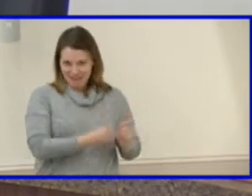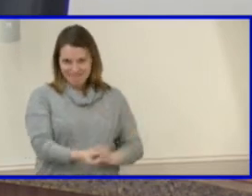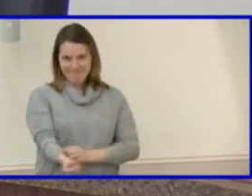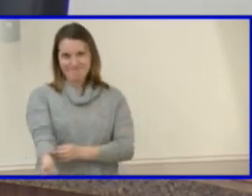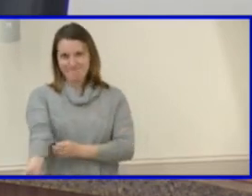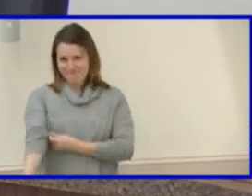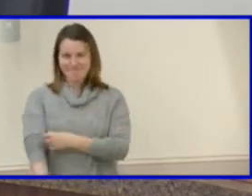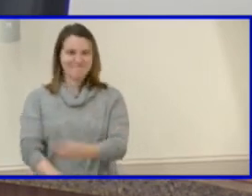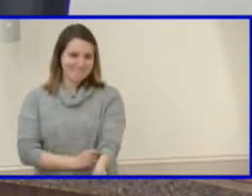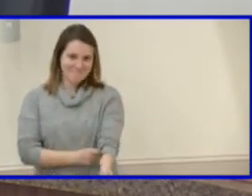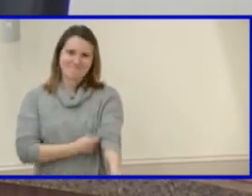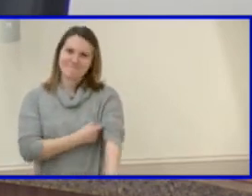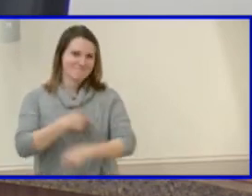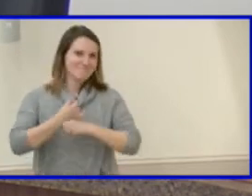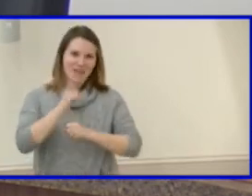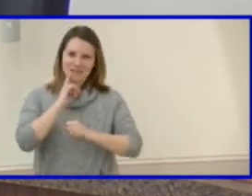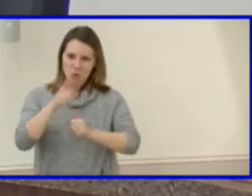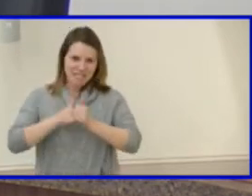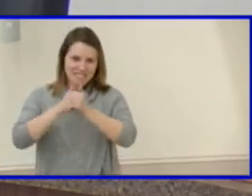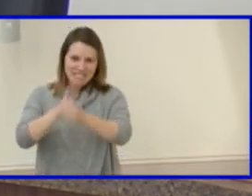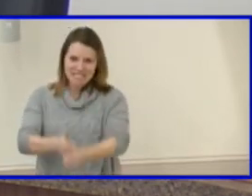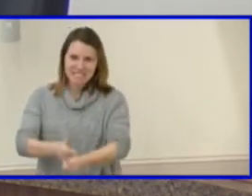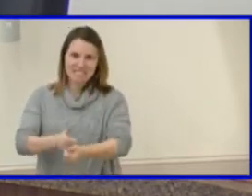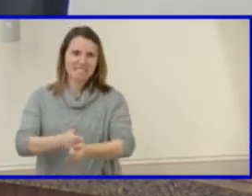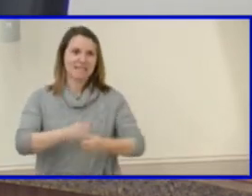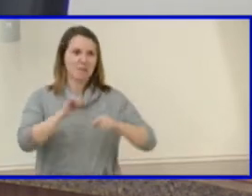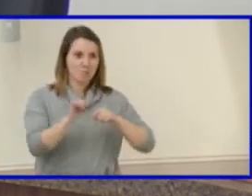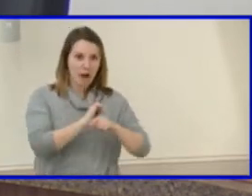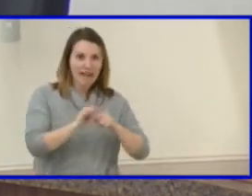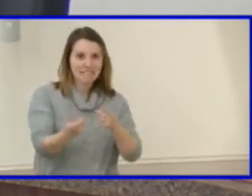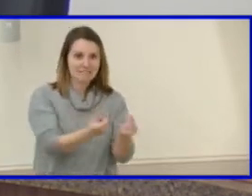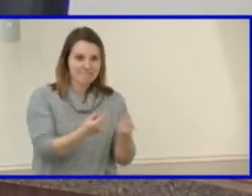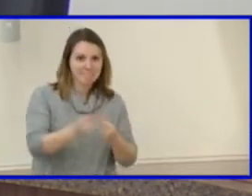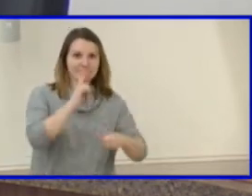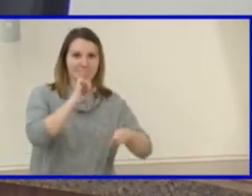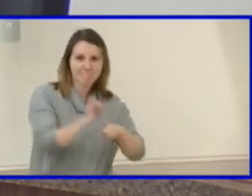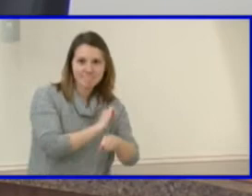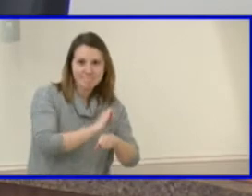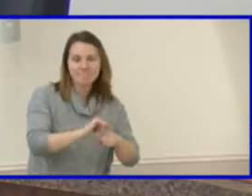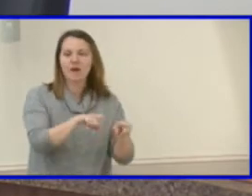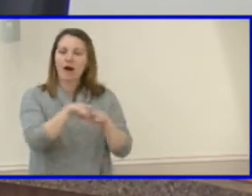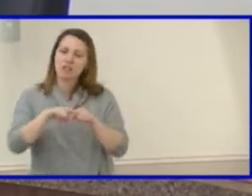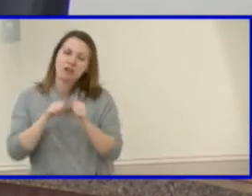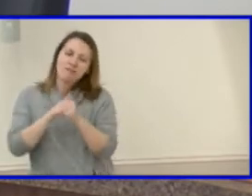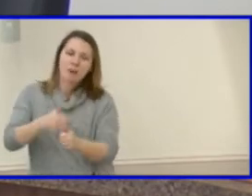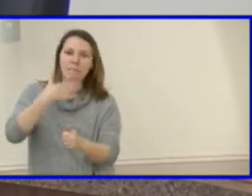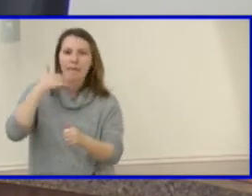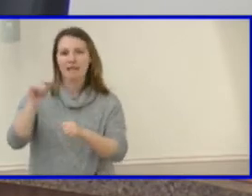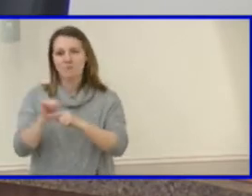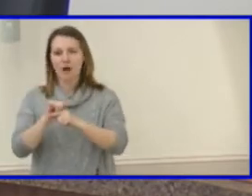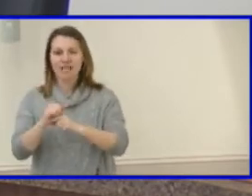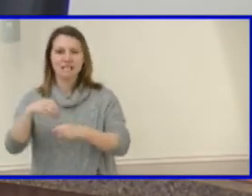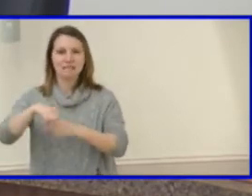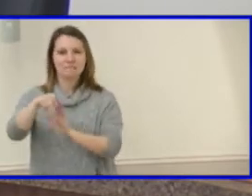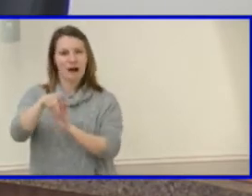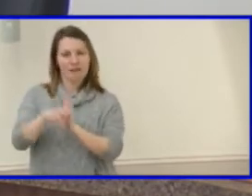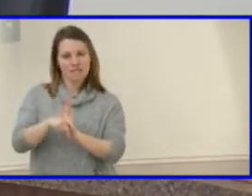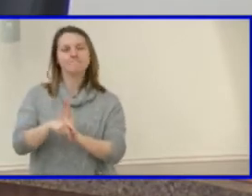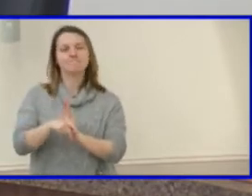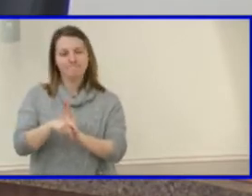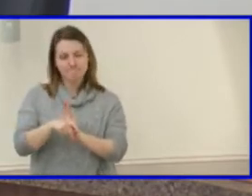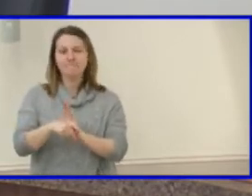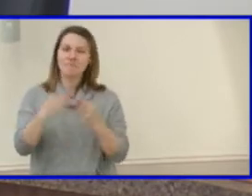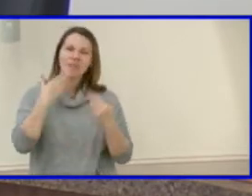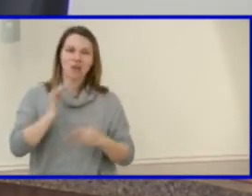our policies are consistent with practice as well as reflective of best practice and policy. So I'd also like to thank our board members,